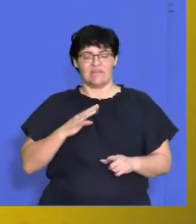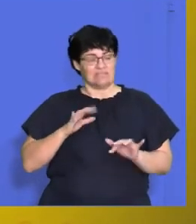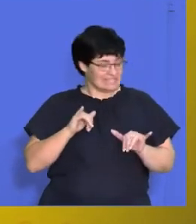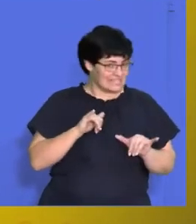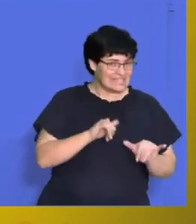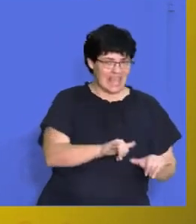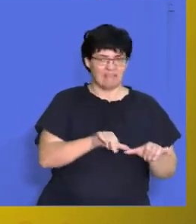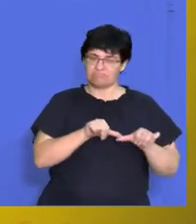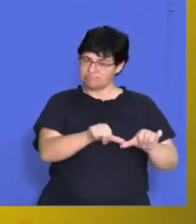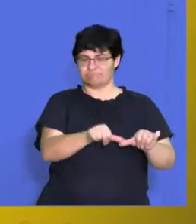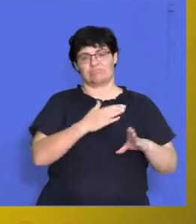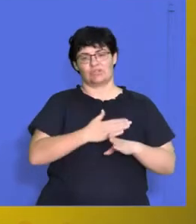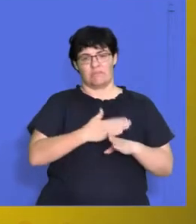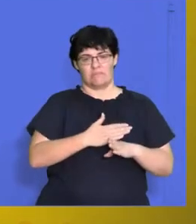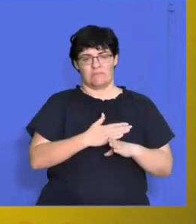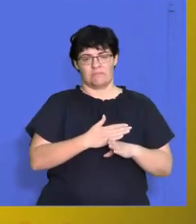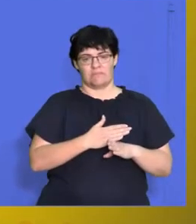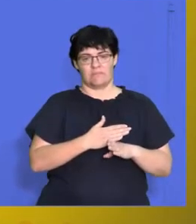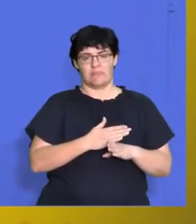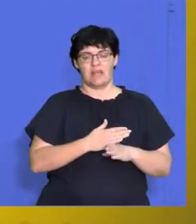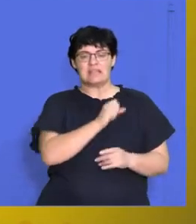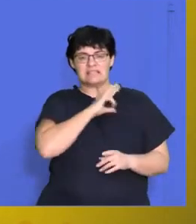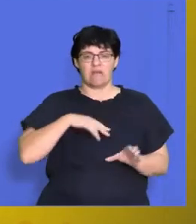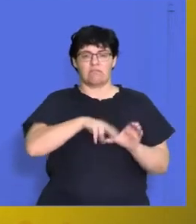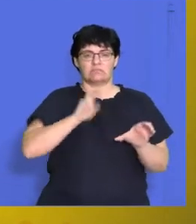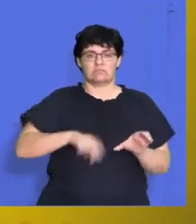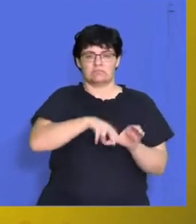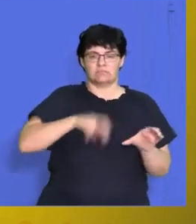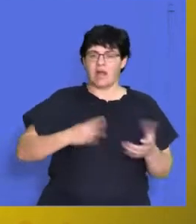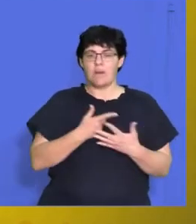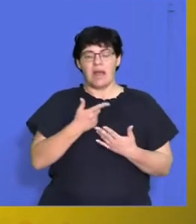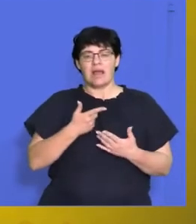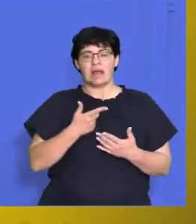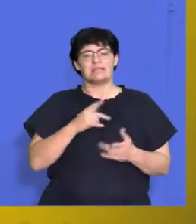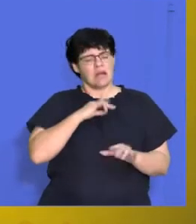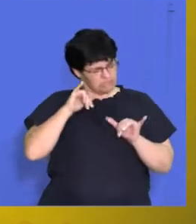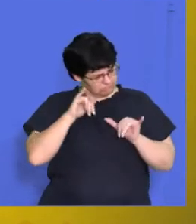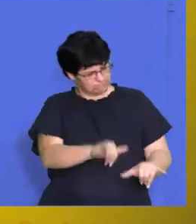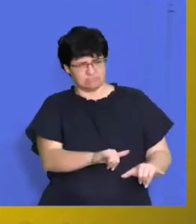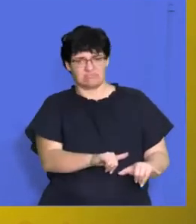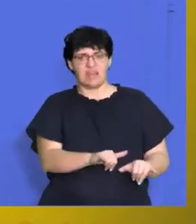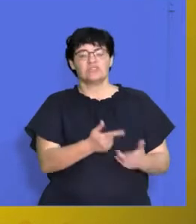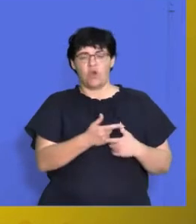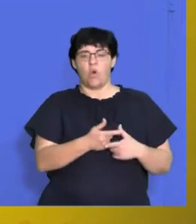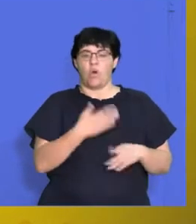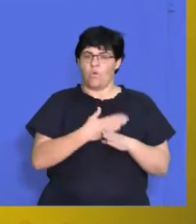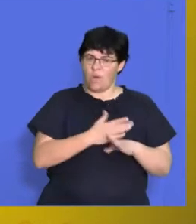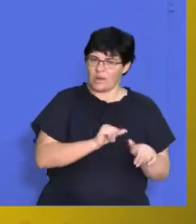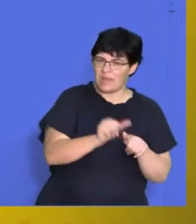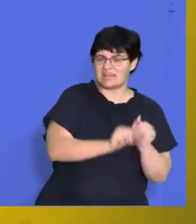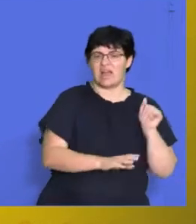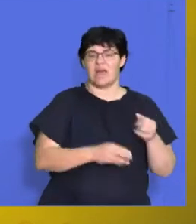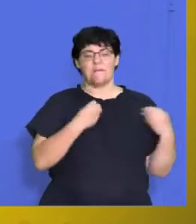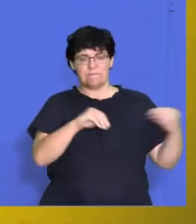at the company, right? The less staff turnover you have, the more productive your workforce is going to be, the more productive